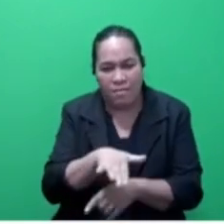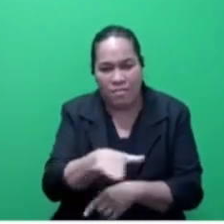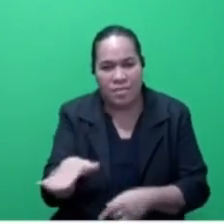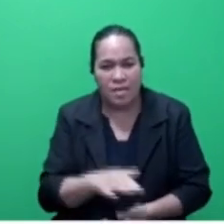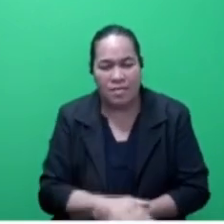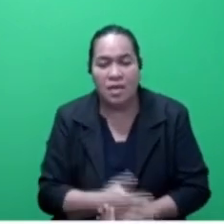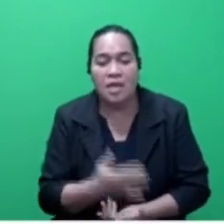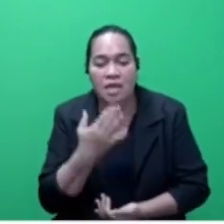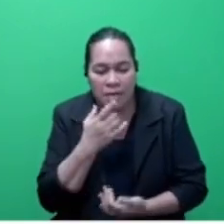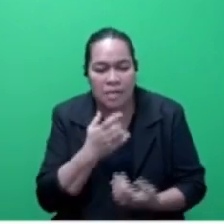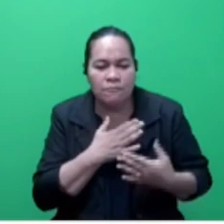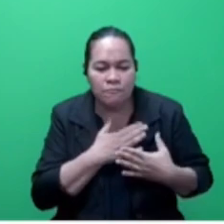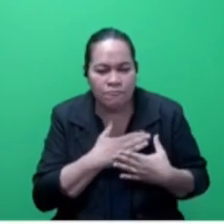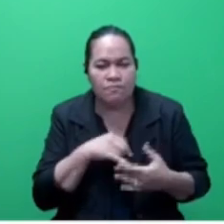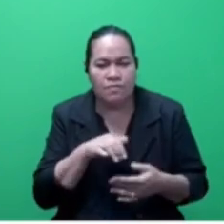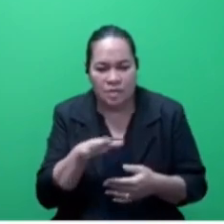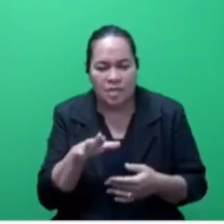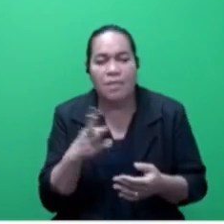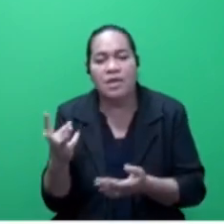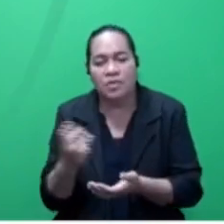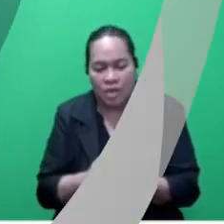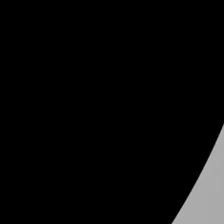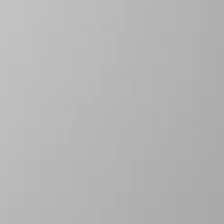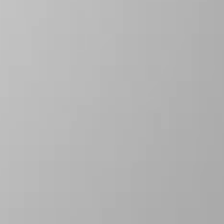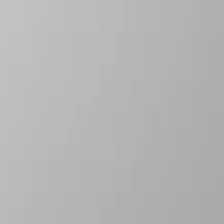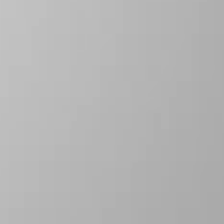Show a bit of thanks and award them a pay rise, which is long overdue.